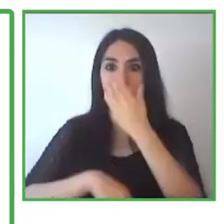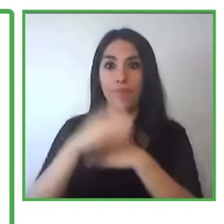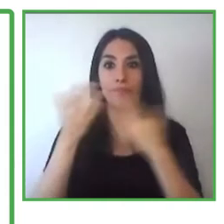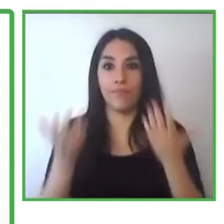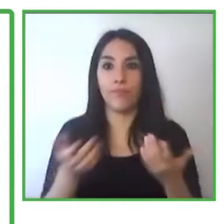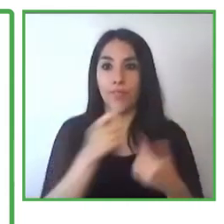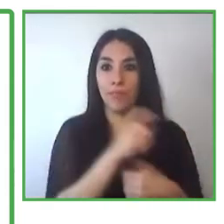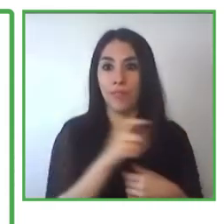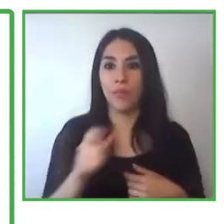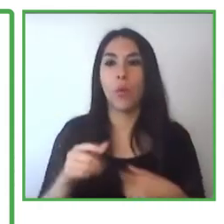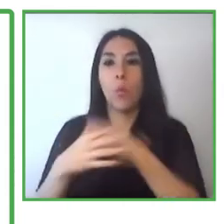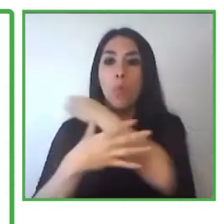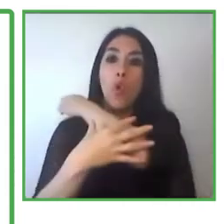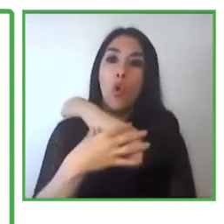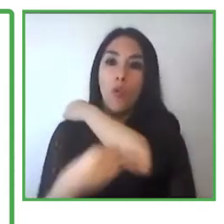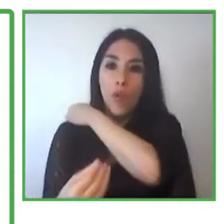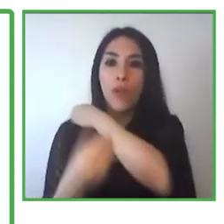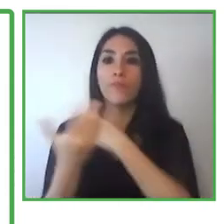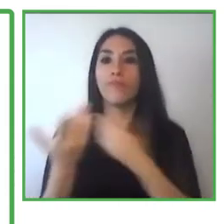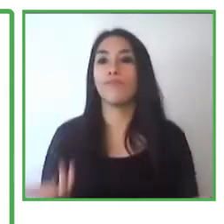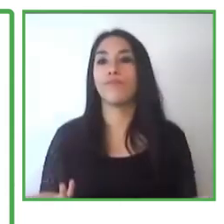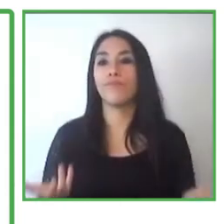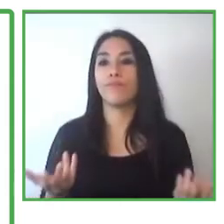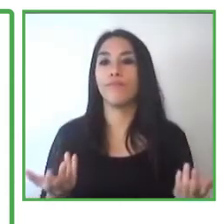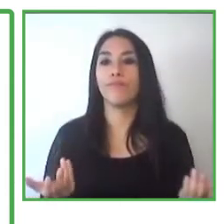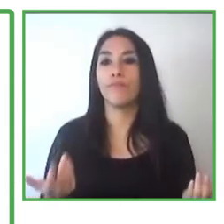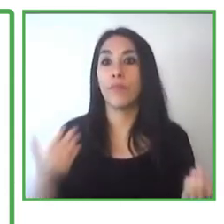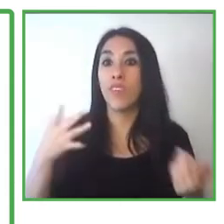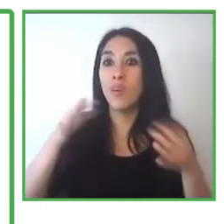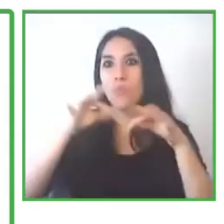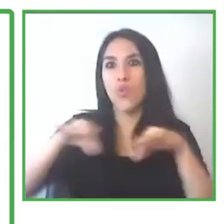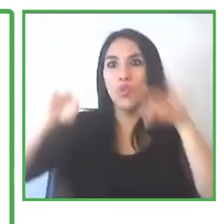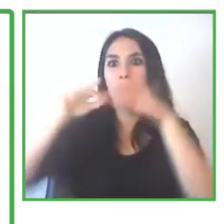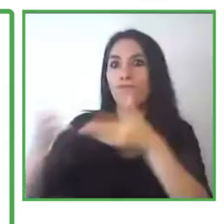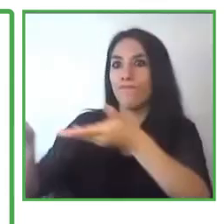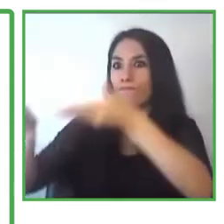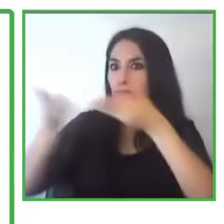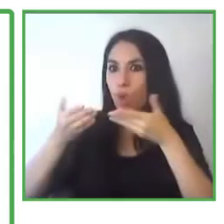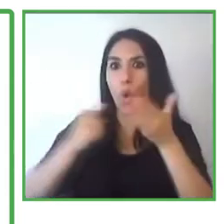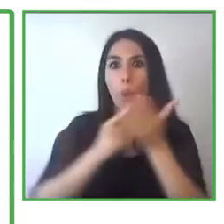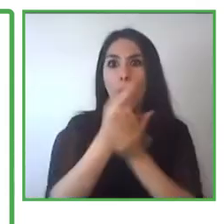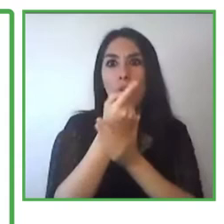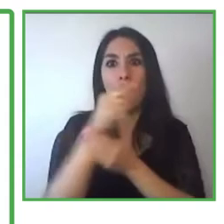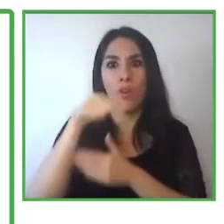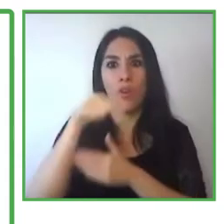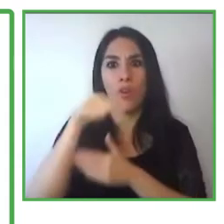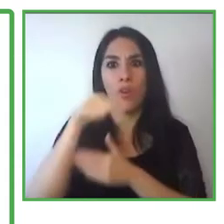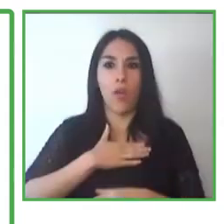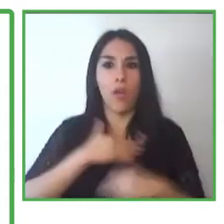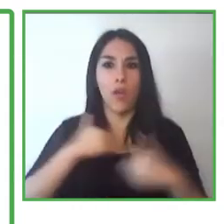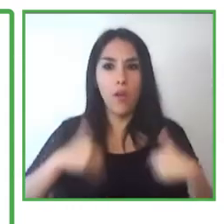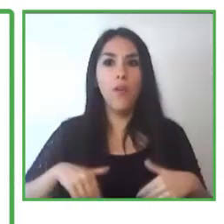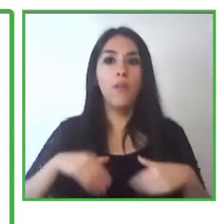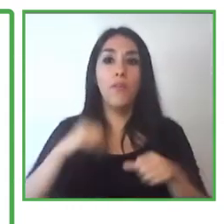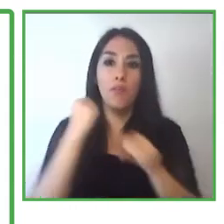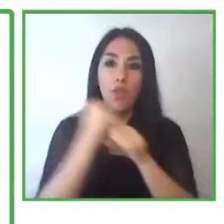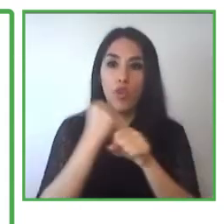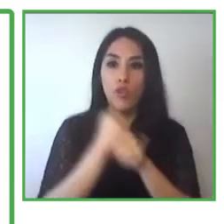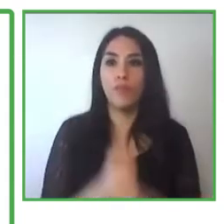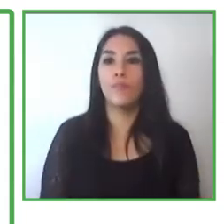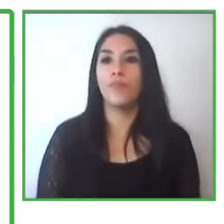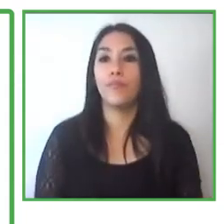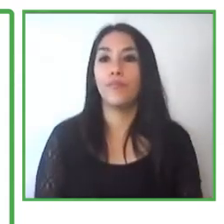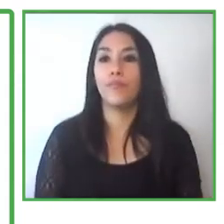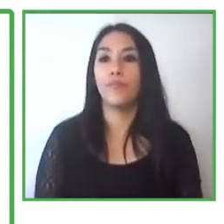responsibility in the companies, the first objective is never going to be compliant with. All of the social programs have the